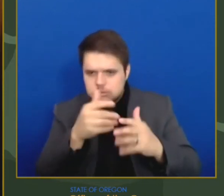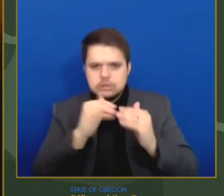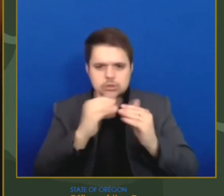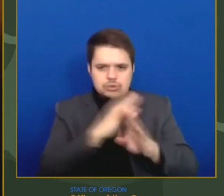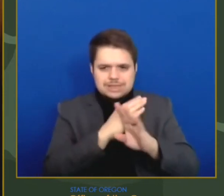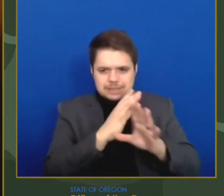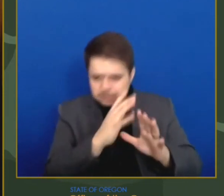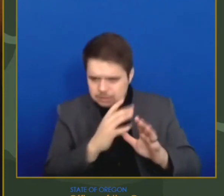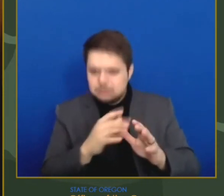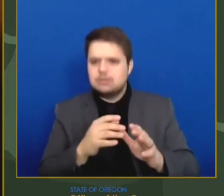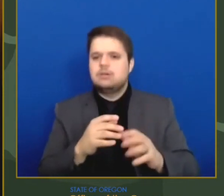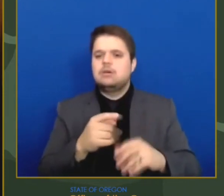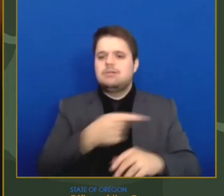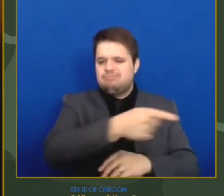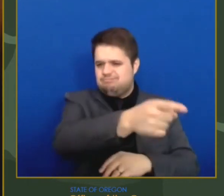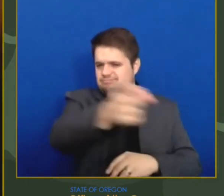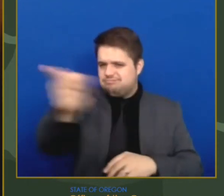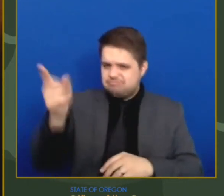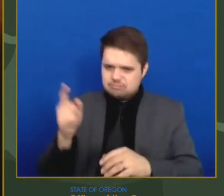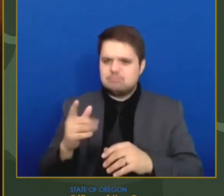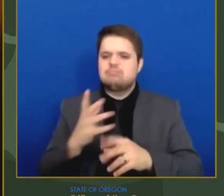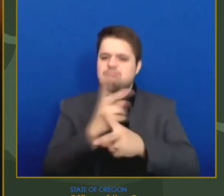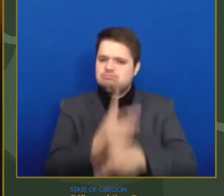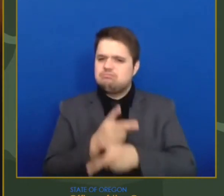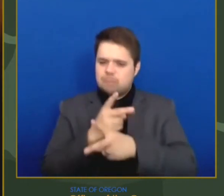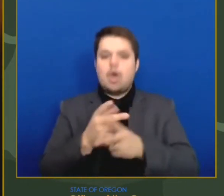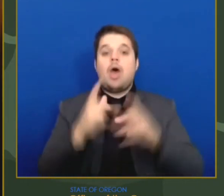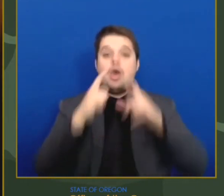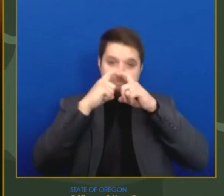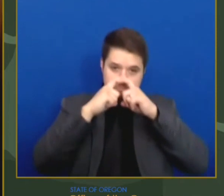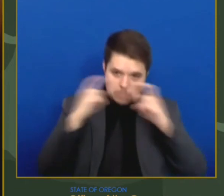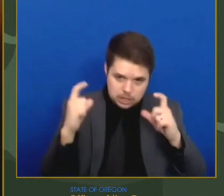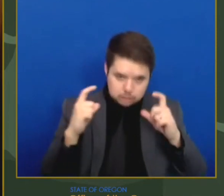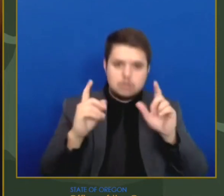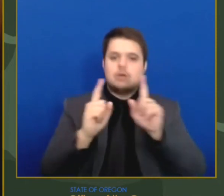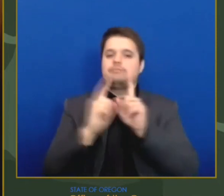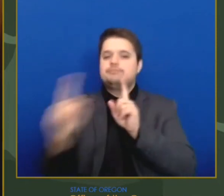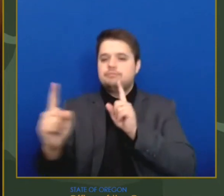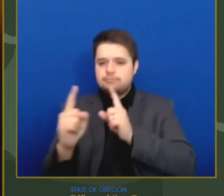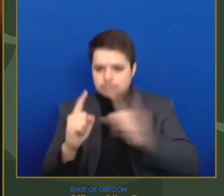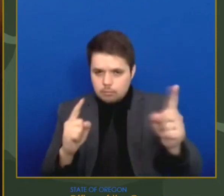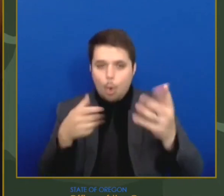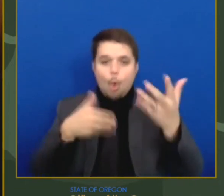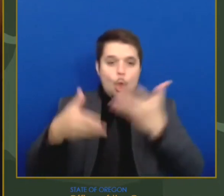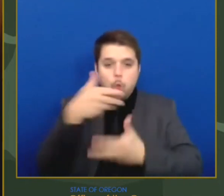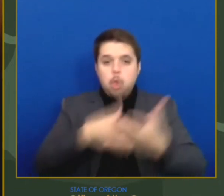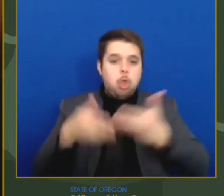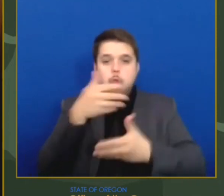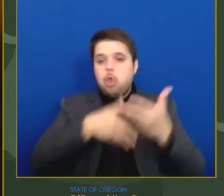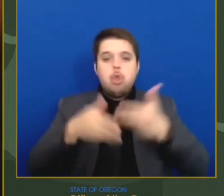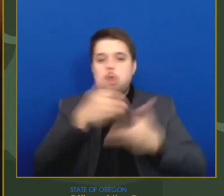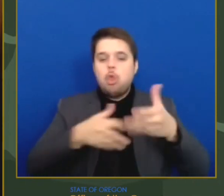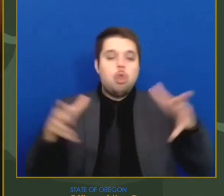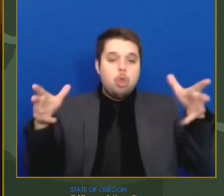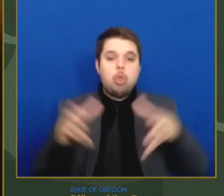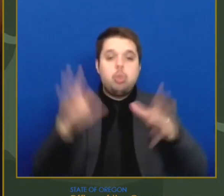wearing masks, keeping physical distancing, limiting indoor gatherings, and getting a vaccine when it's available to you.